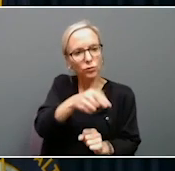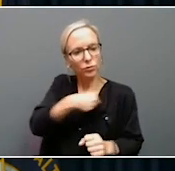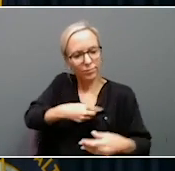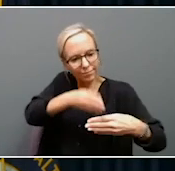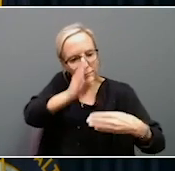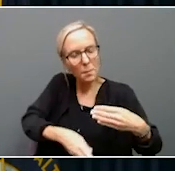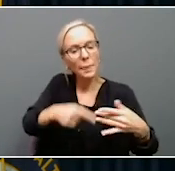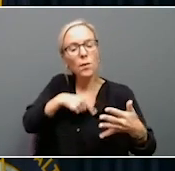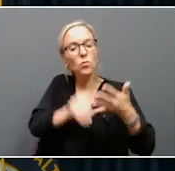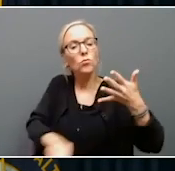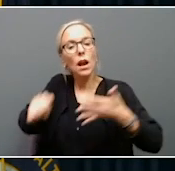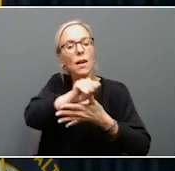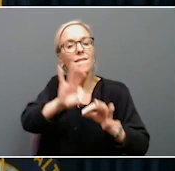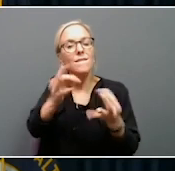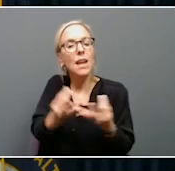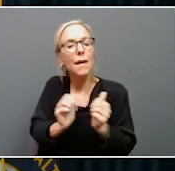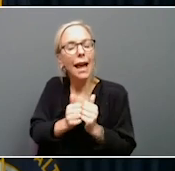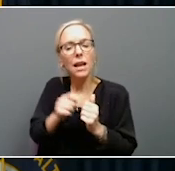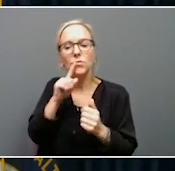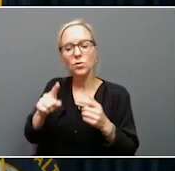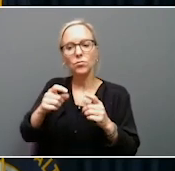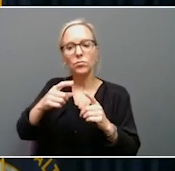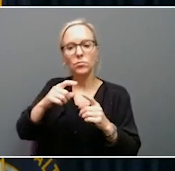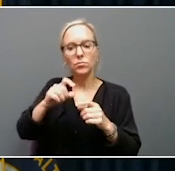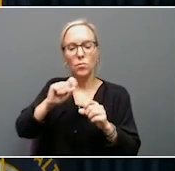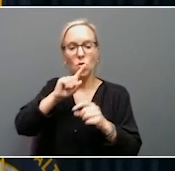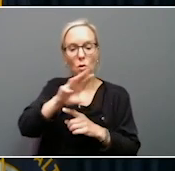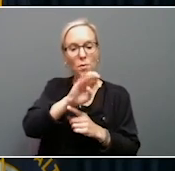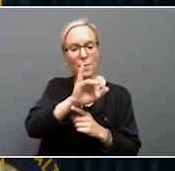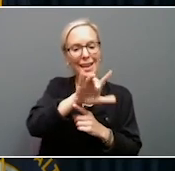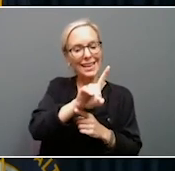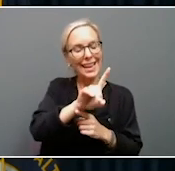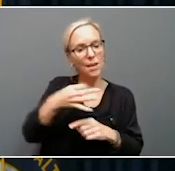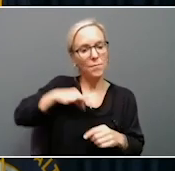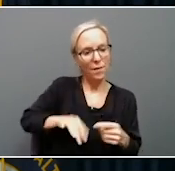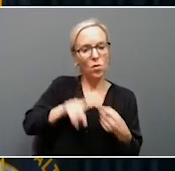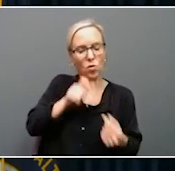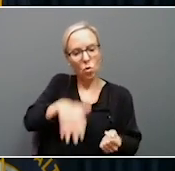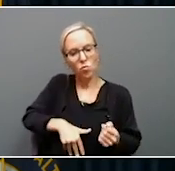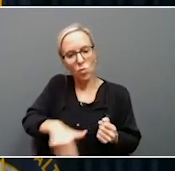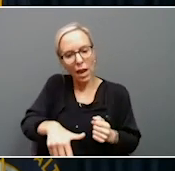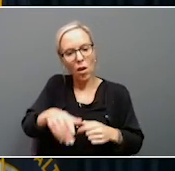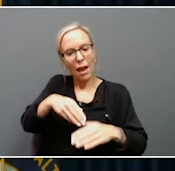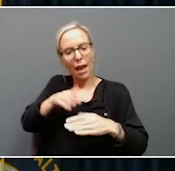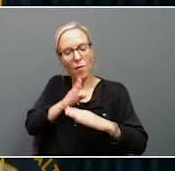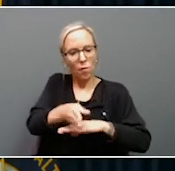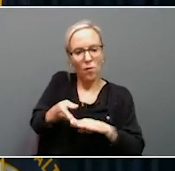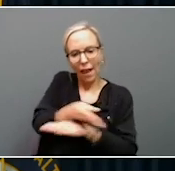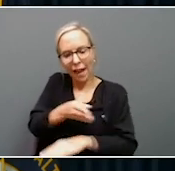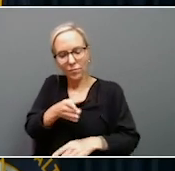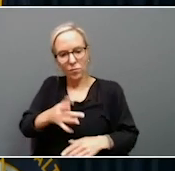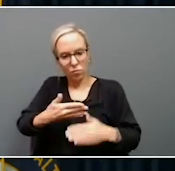prioritized families by extending Medicaid benefits to children and women who are pregnant or postpartum to support their mental and physical health.